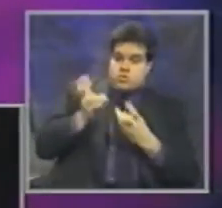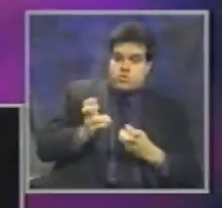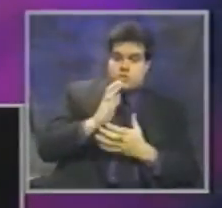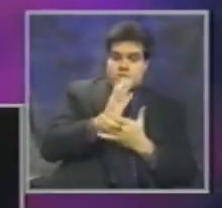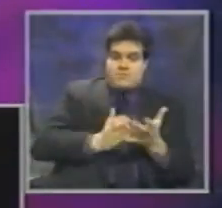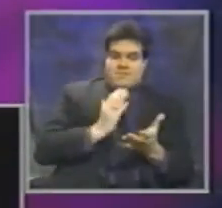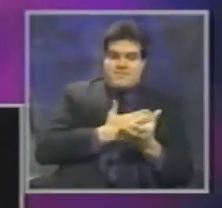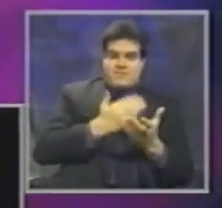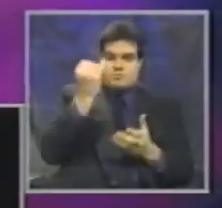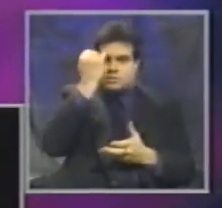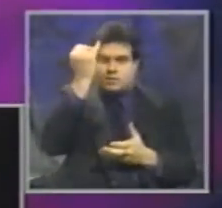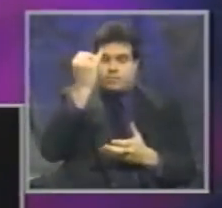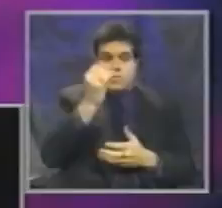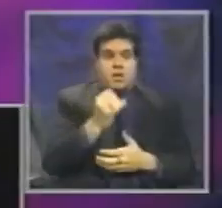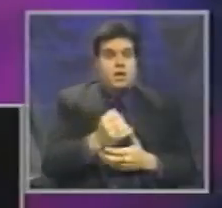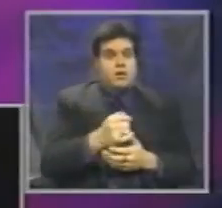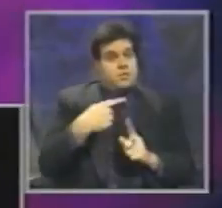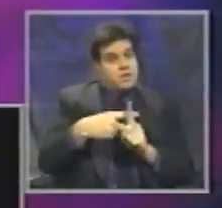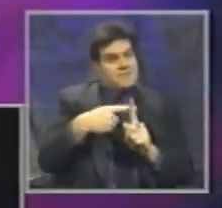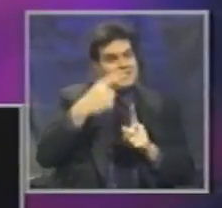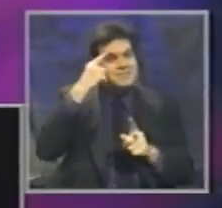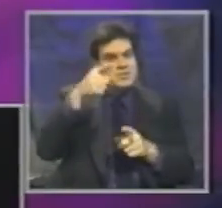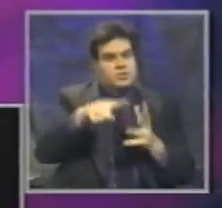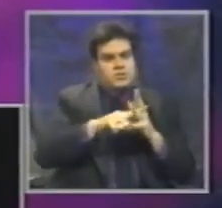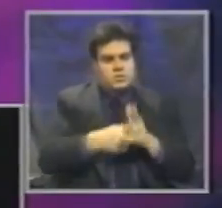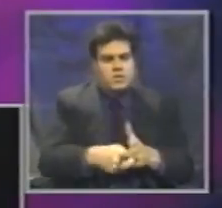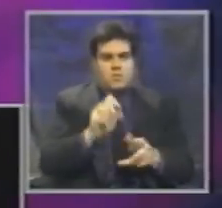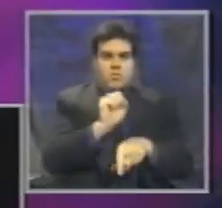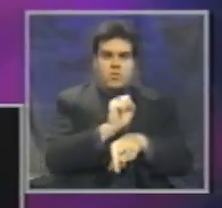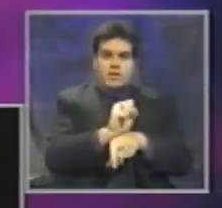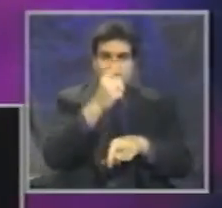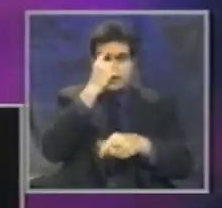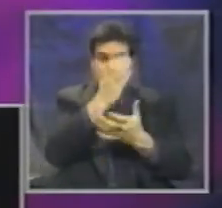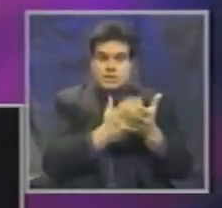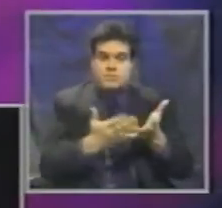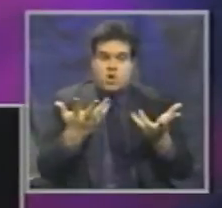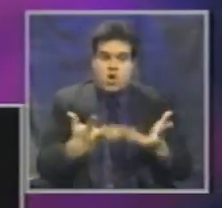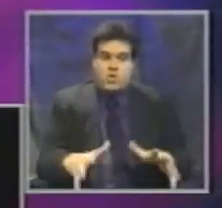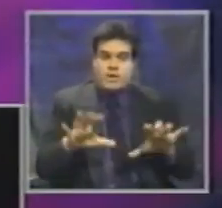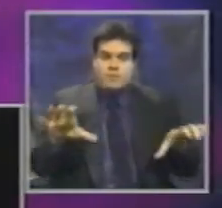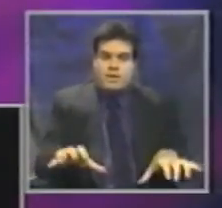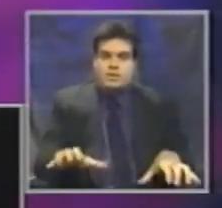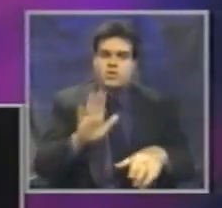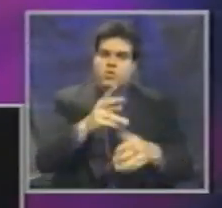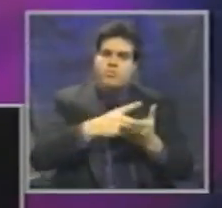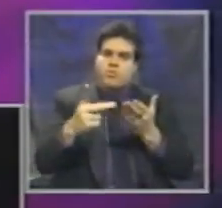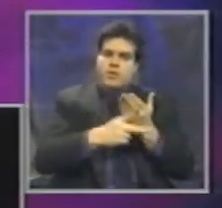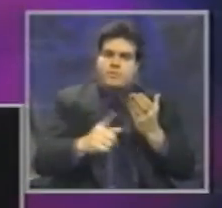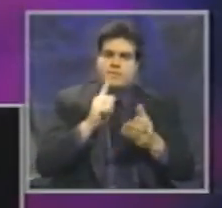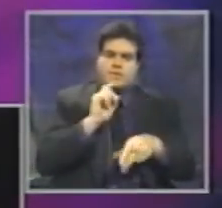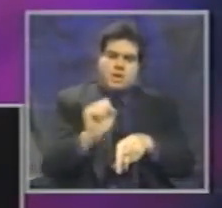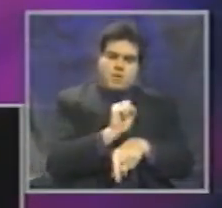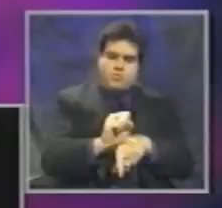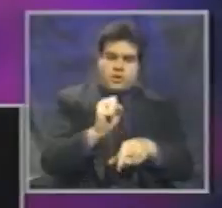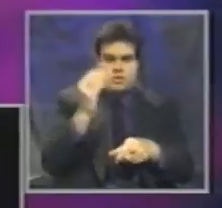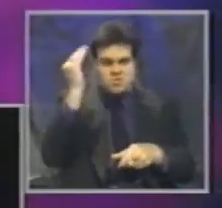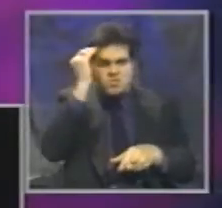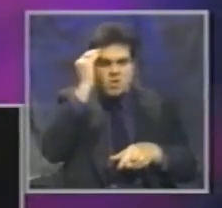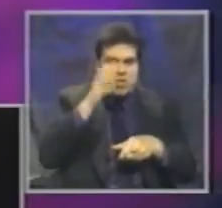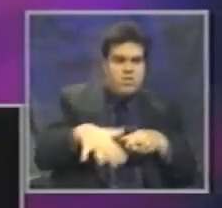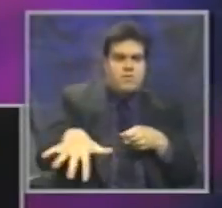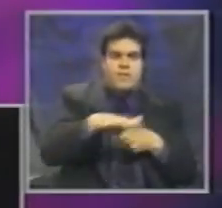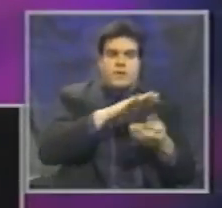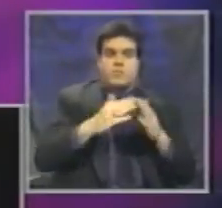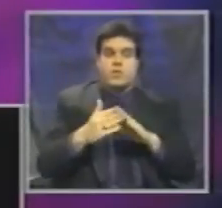The advantages for you is that your infrastructure is already in place. Your program is operating and is known in the community, and you have some